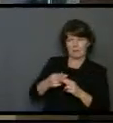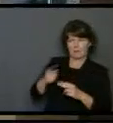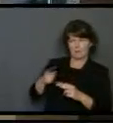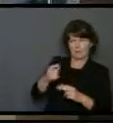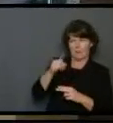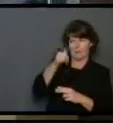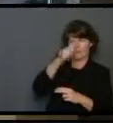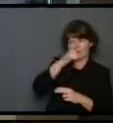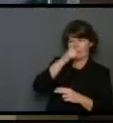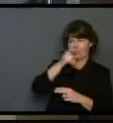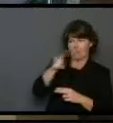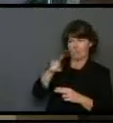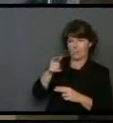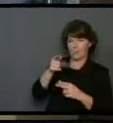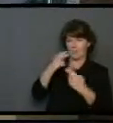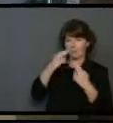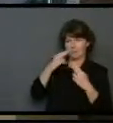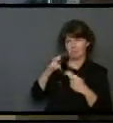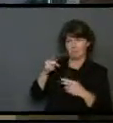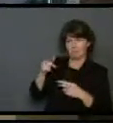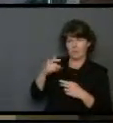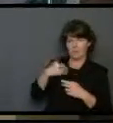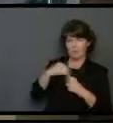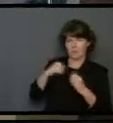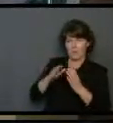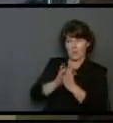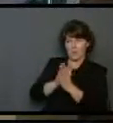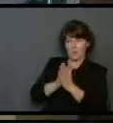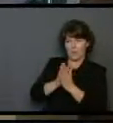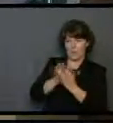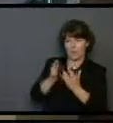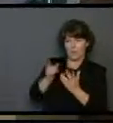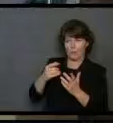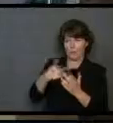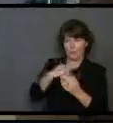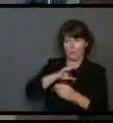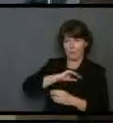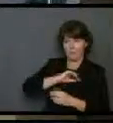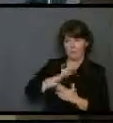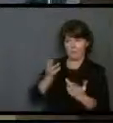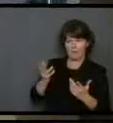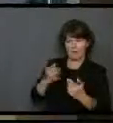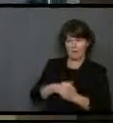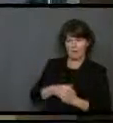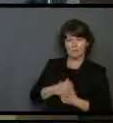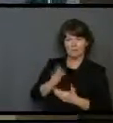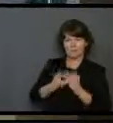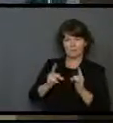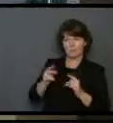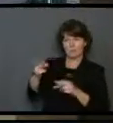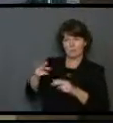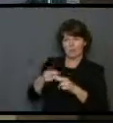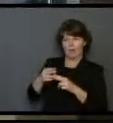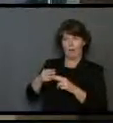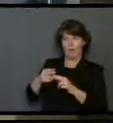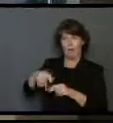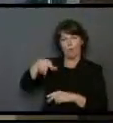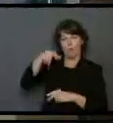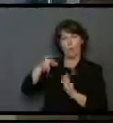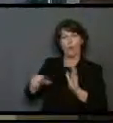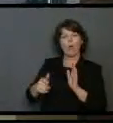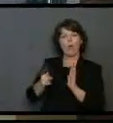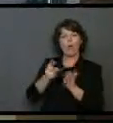Maybe they call them naive, or they have lack of ambition, or maybe they suffer from low self-esteem. Some might even call him a loser.